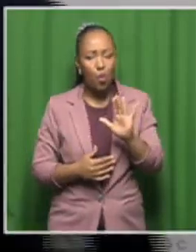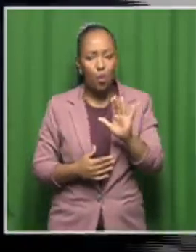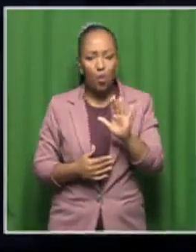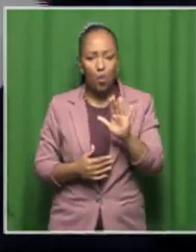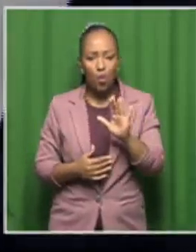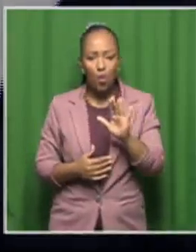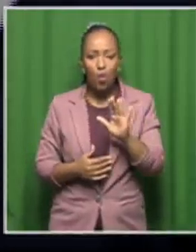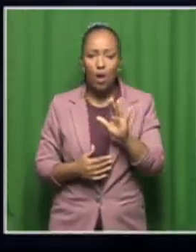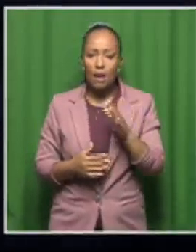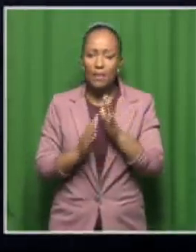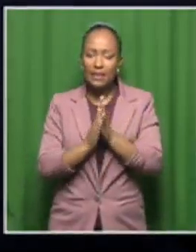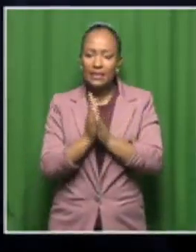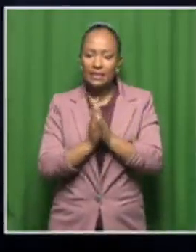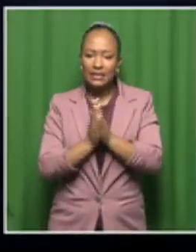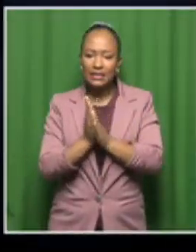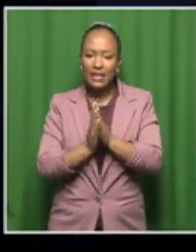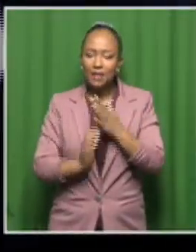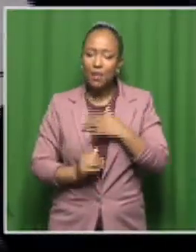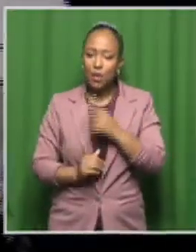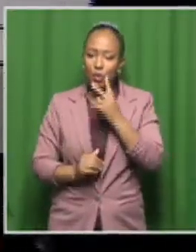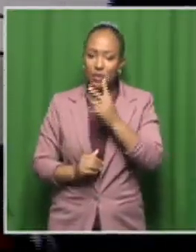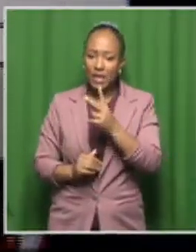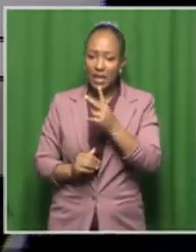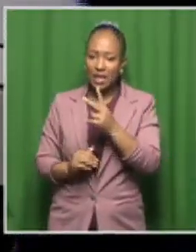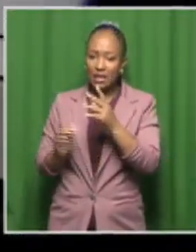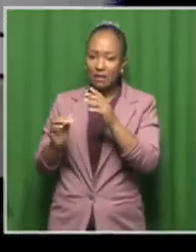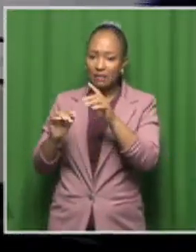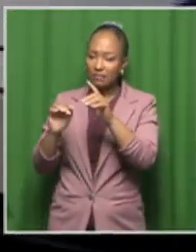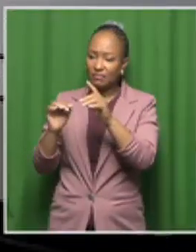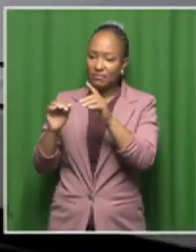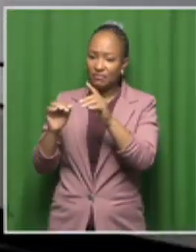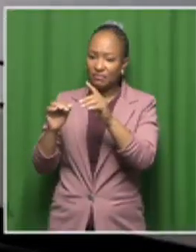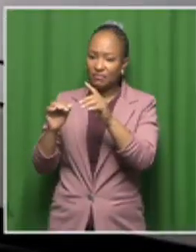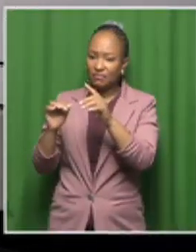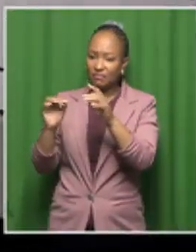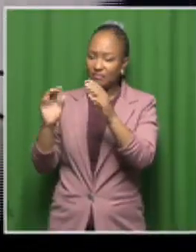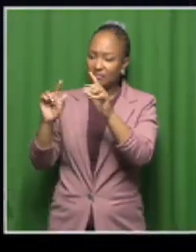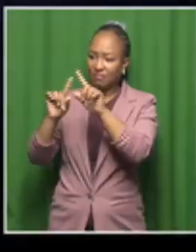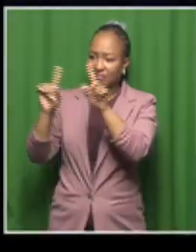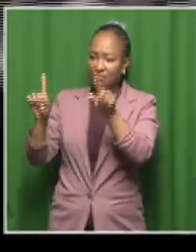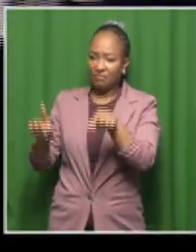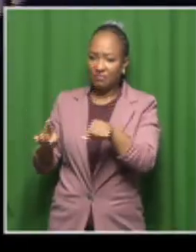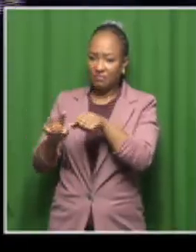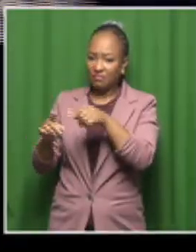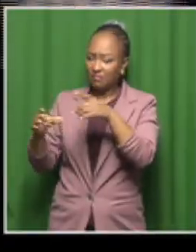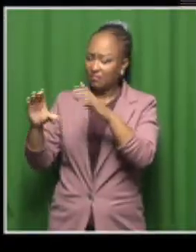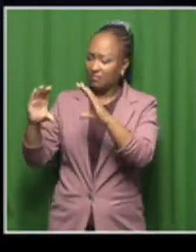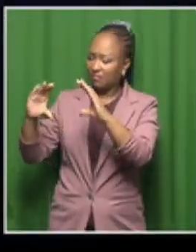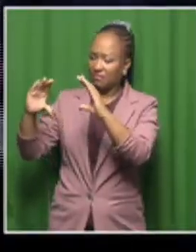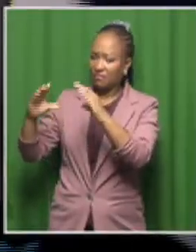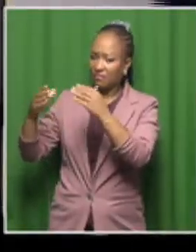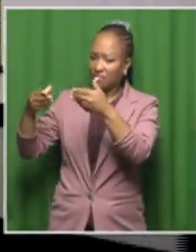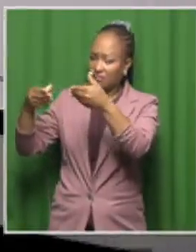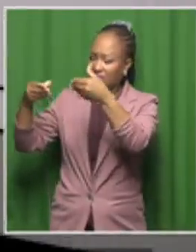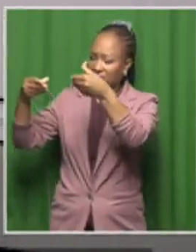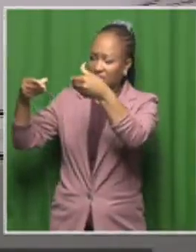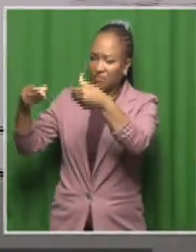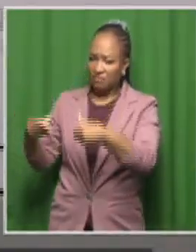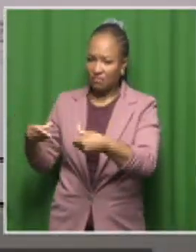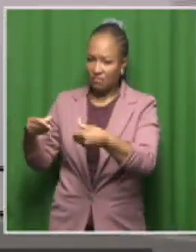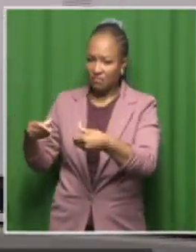of this particular vessel looks like. Because you said you take the vial